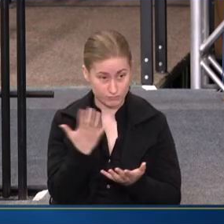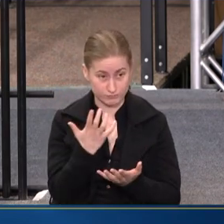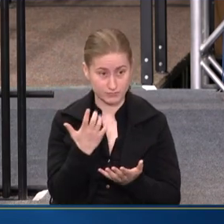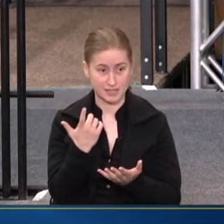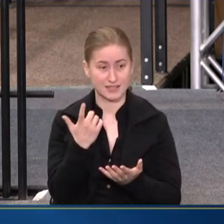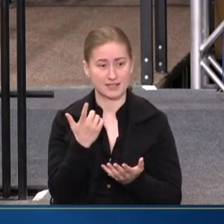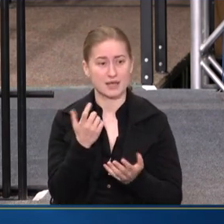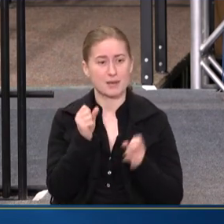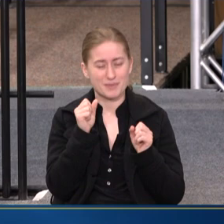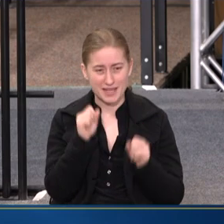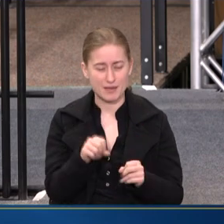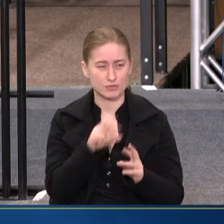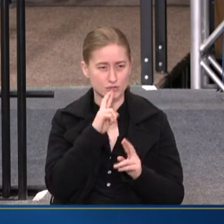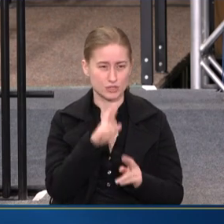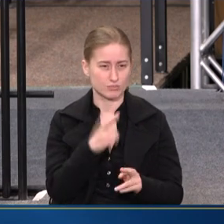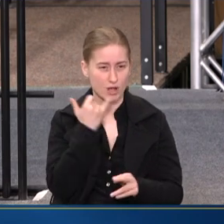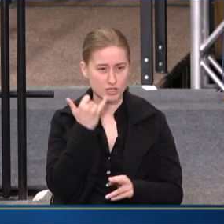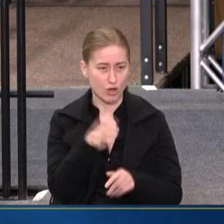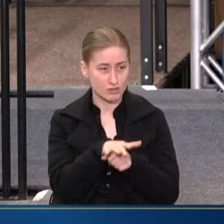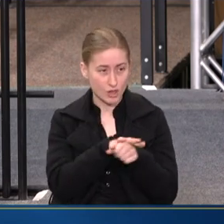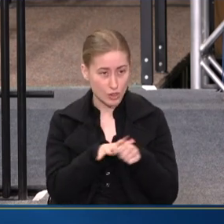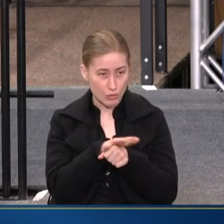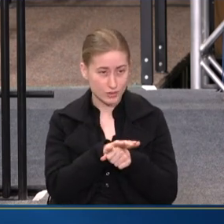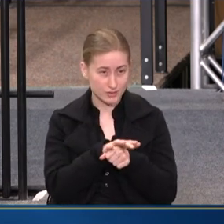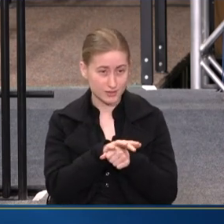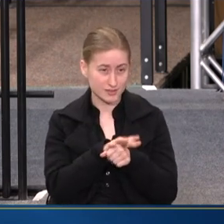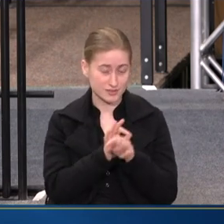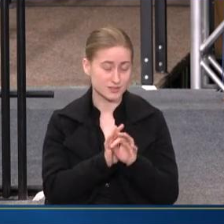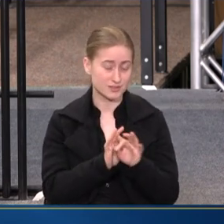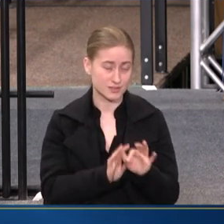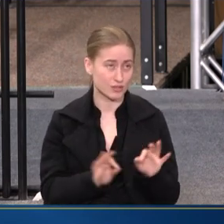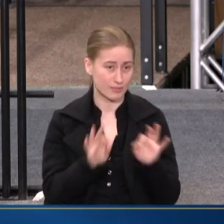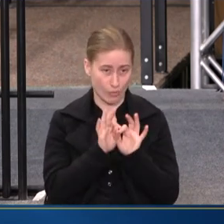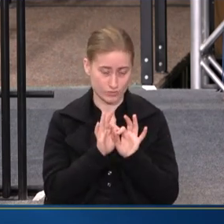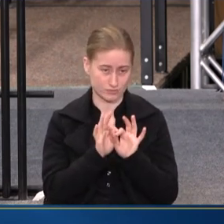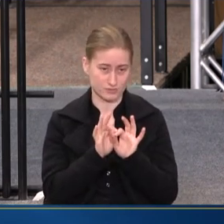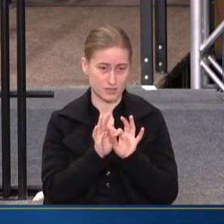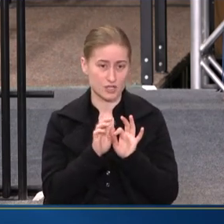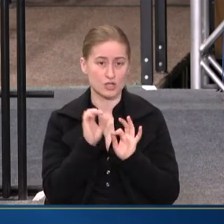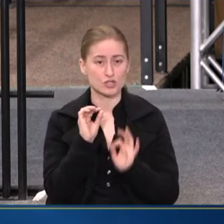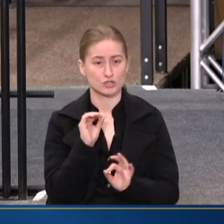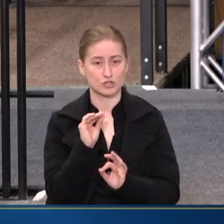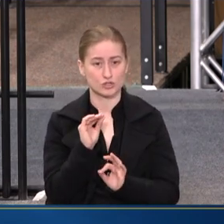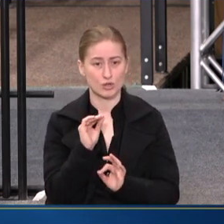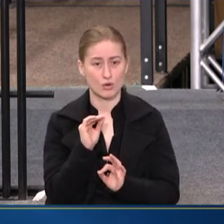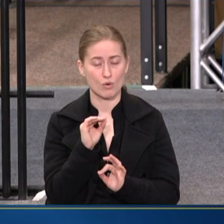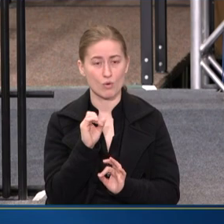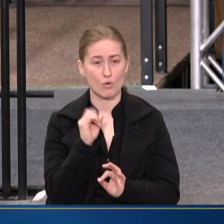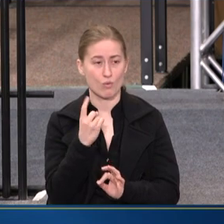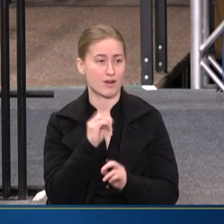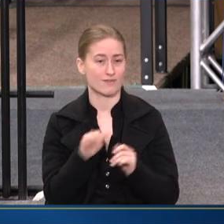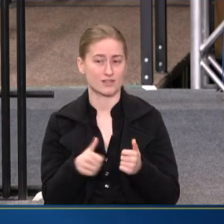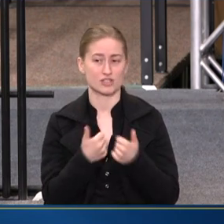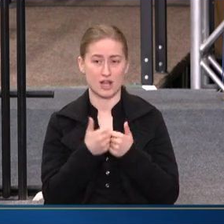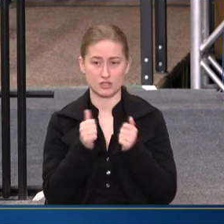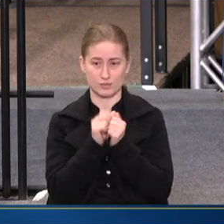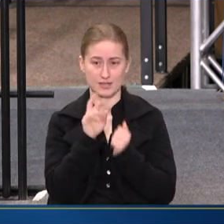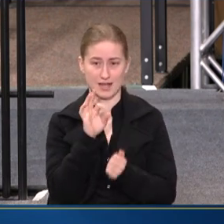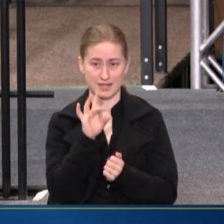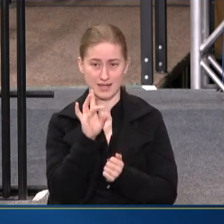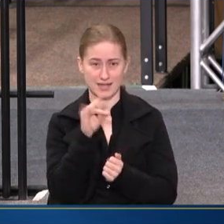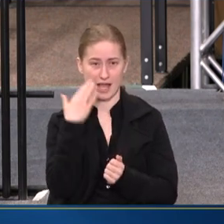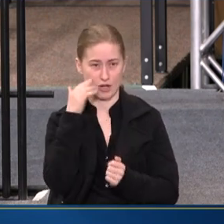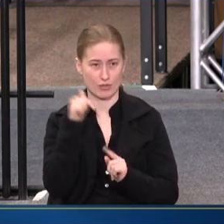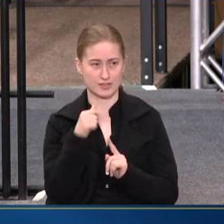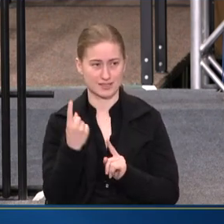BEING ABLE TO RESPOND TO CALLS LOCALLY IS CRITICALLY IMPORTANT. SO ONE OF THE CHALLENGES WITH 988, AND I